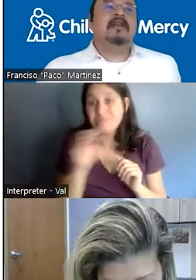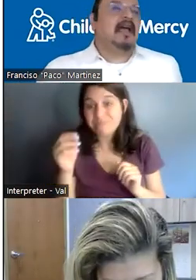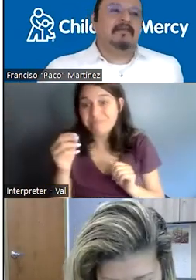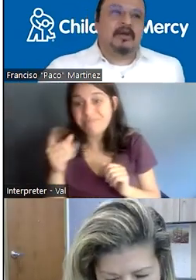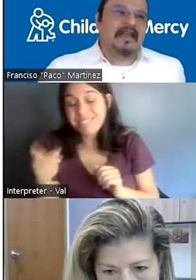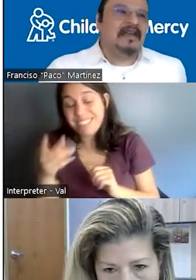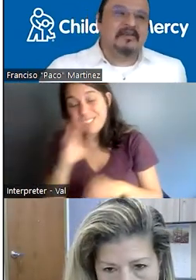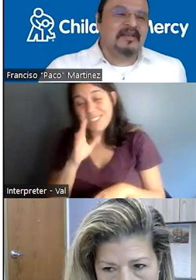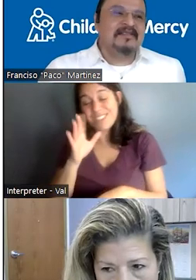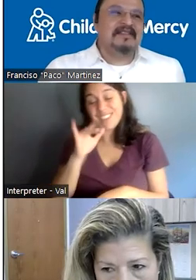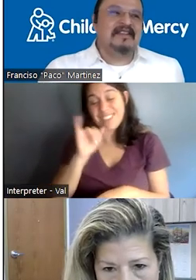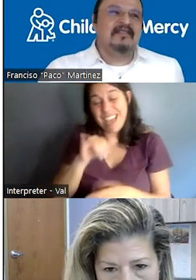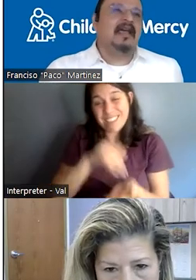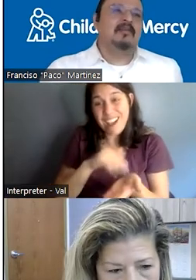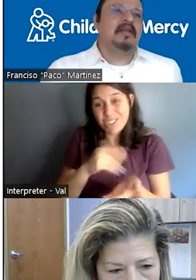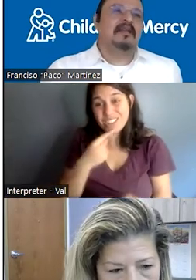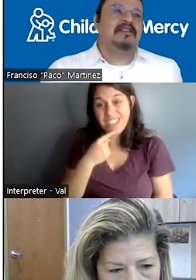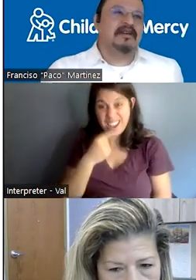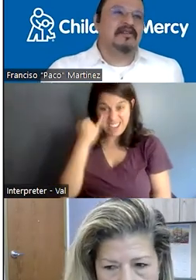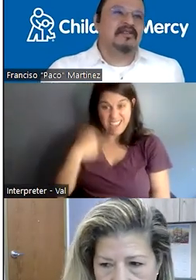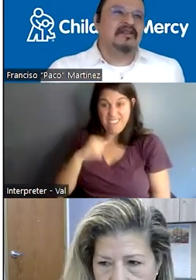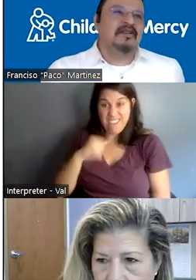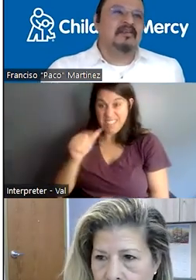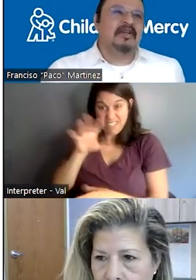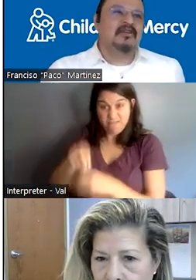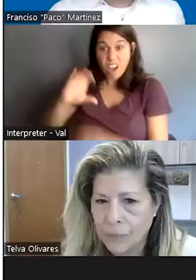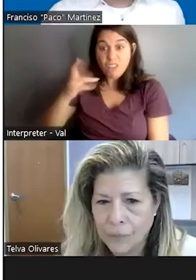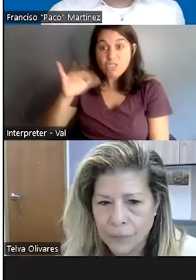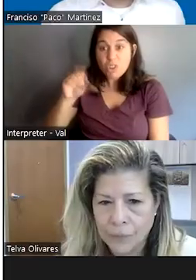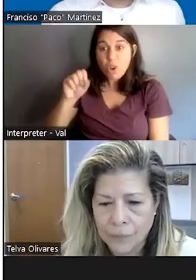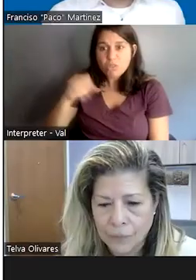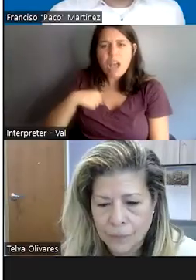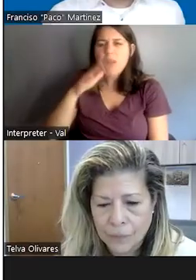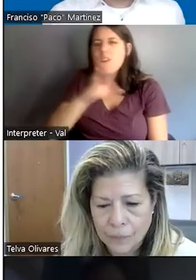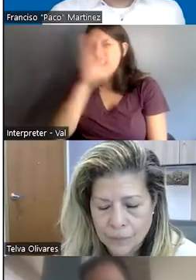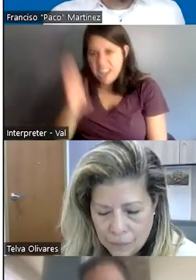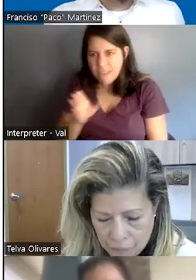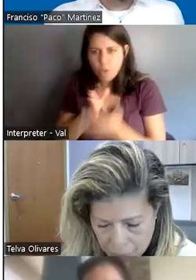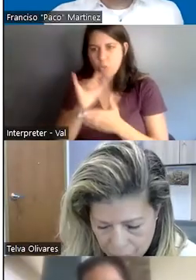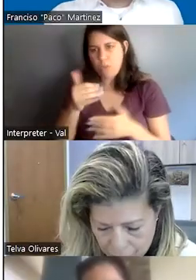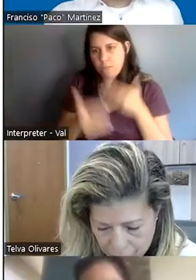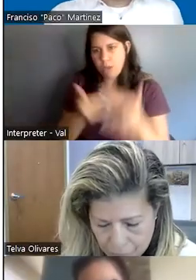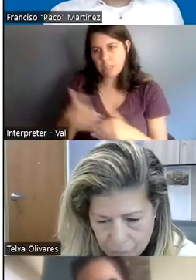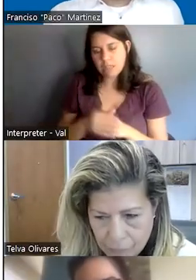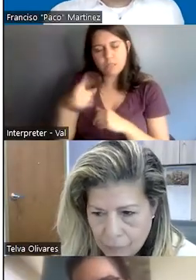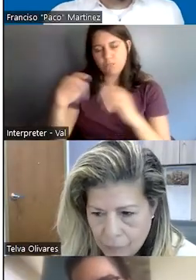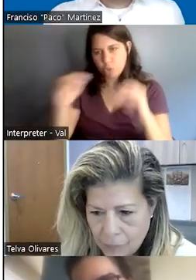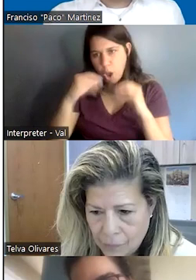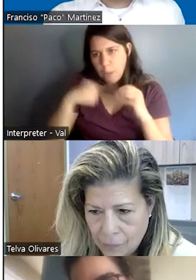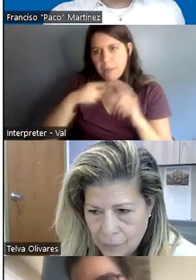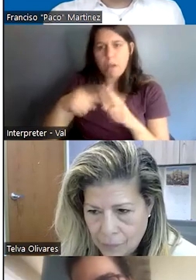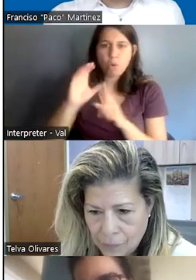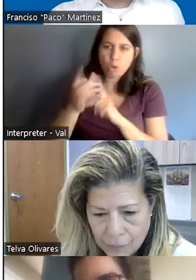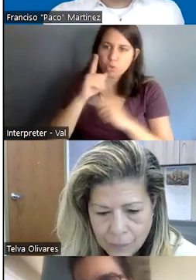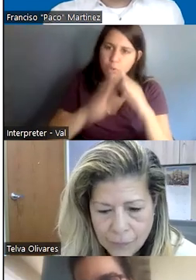and I wouldn't have done any of this if I hadn't been in Chicos. Because you guys told me about cultural humility, use of